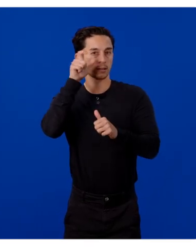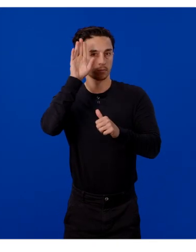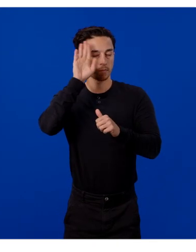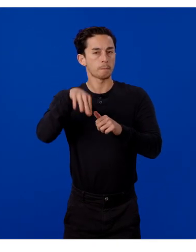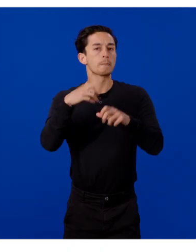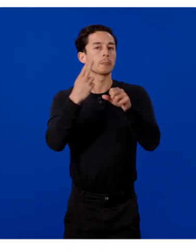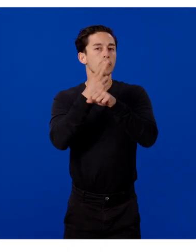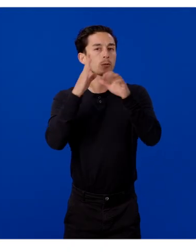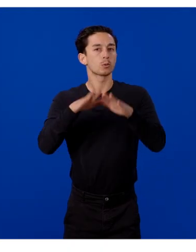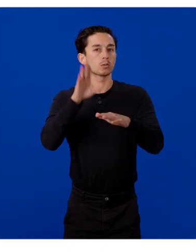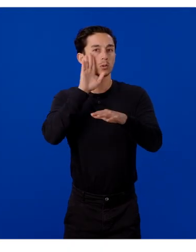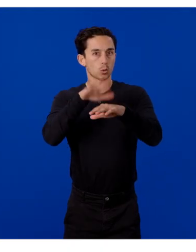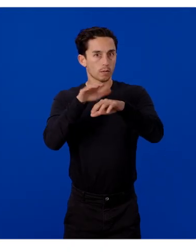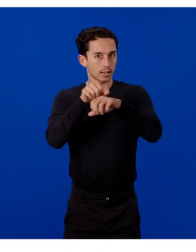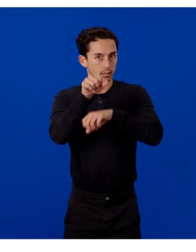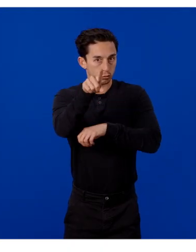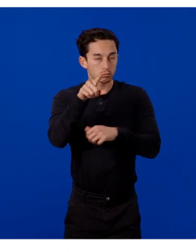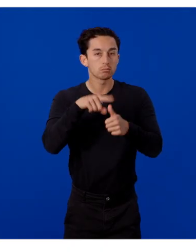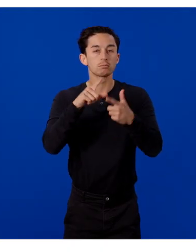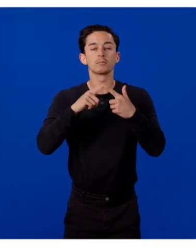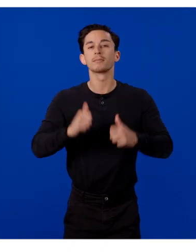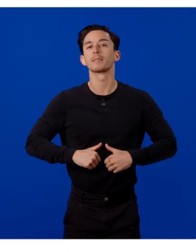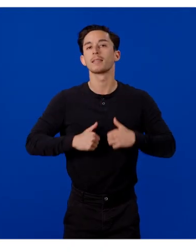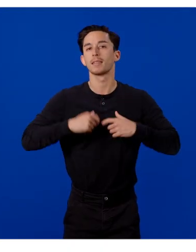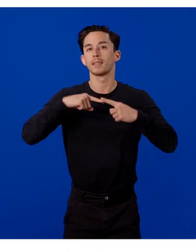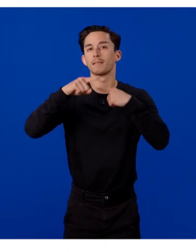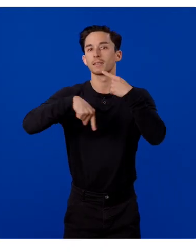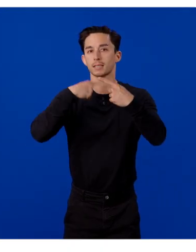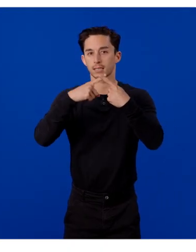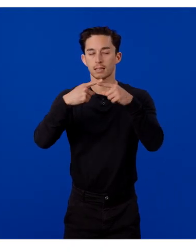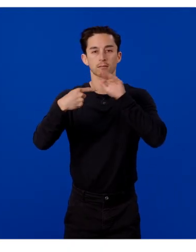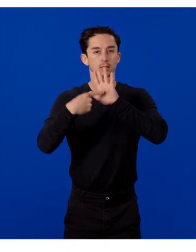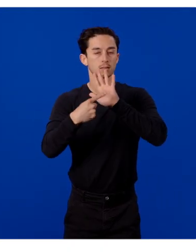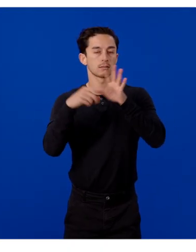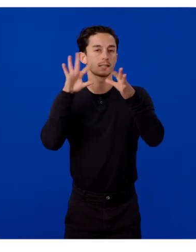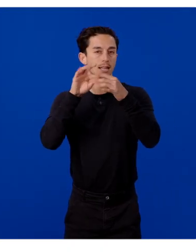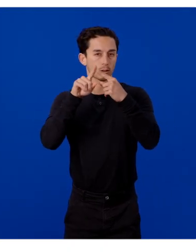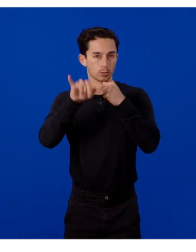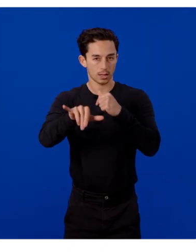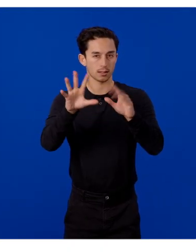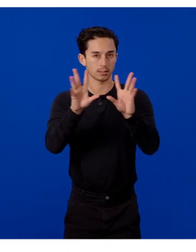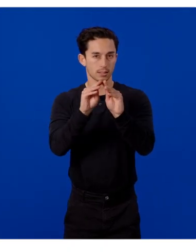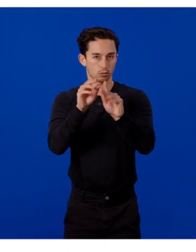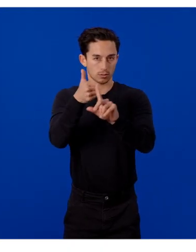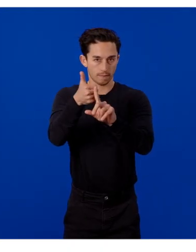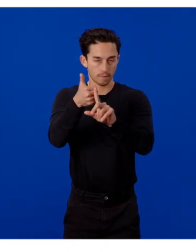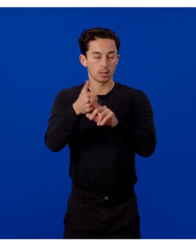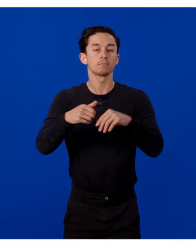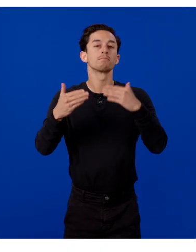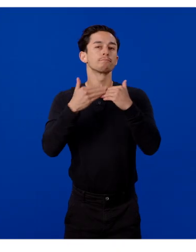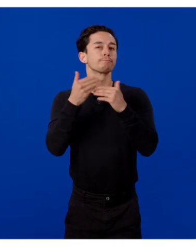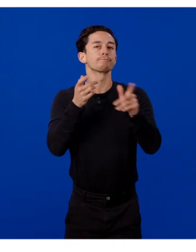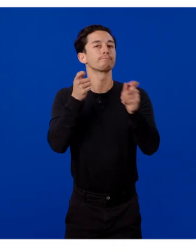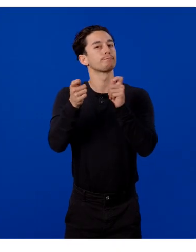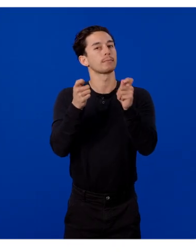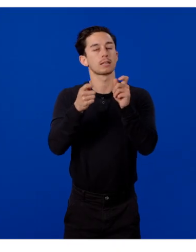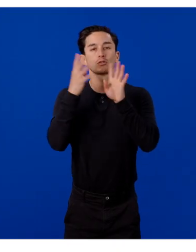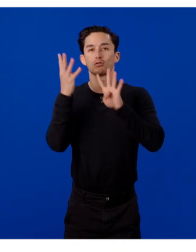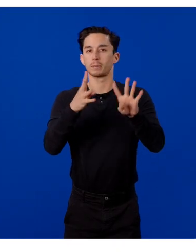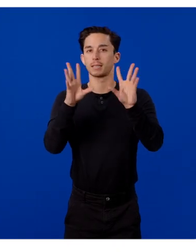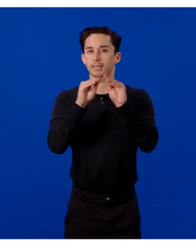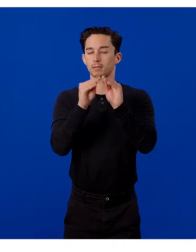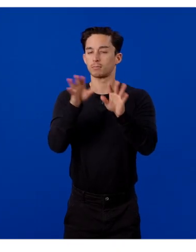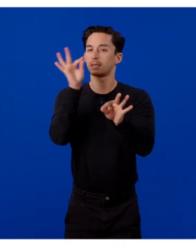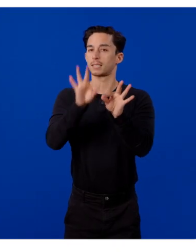user notifications, and lifecycle signals tied to the session itself. We make it easy to manage streaming sessions in your app with simple